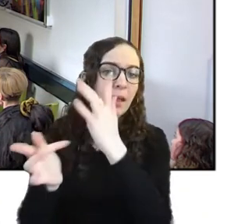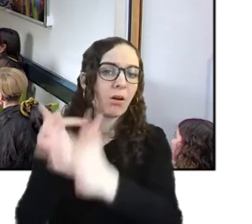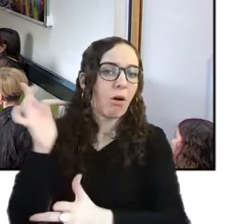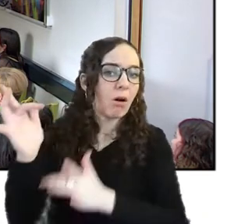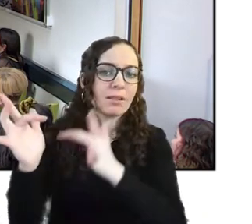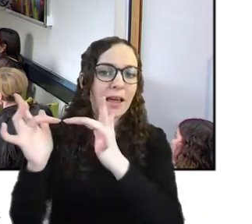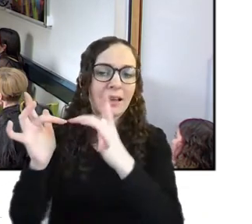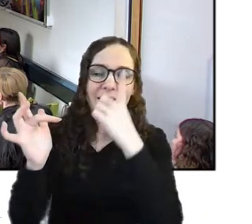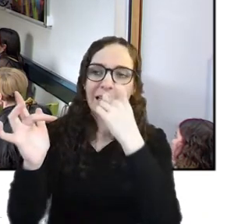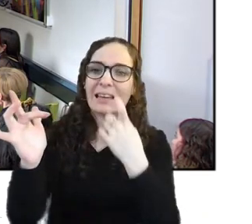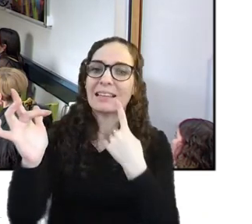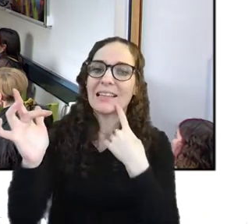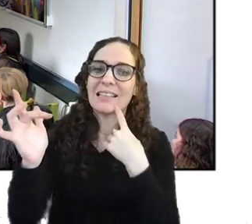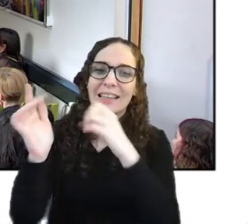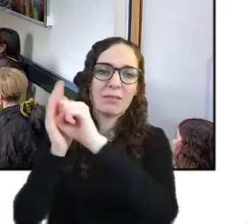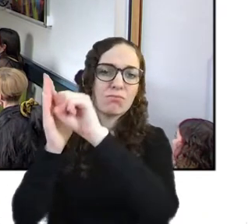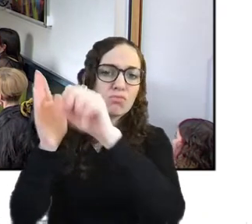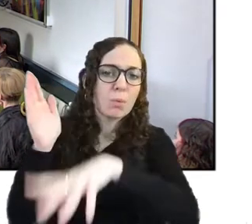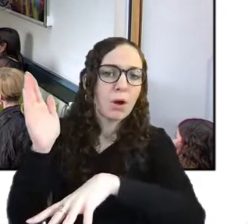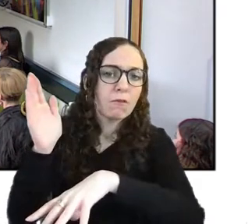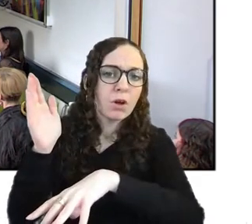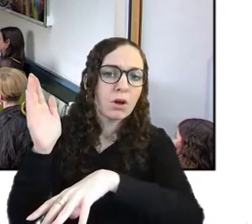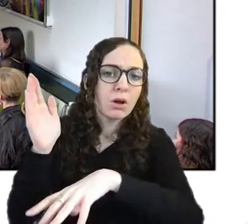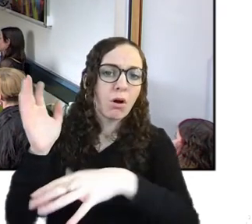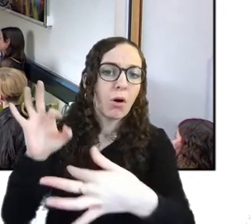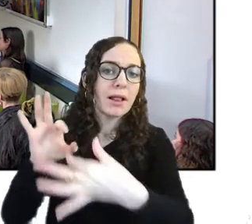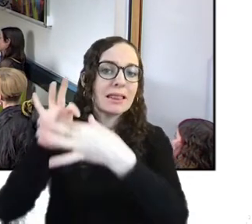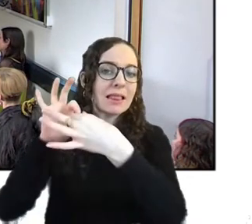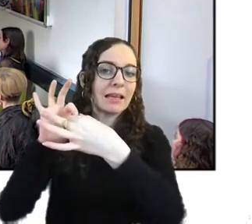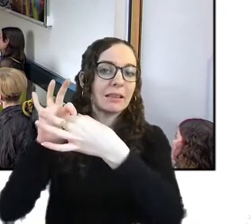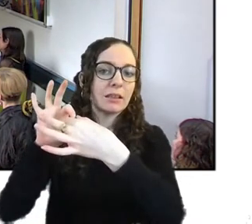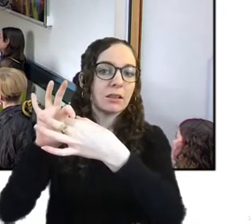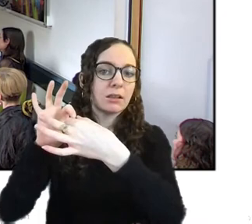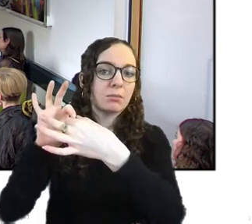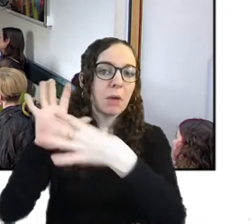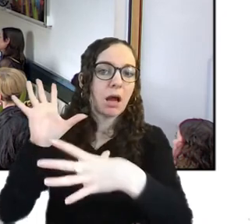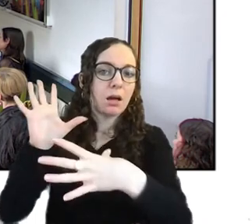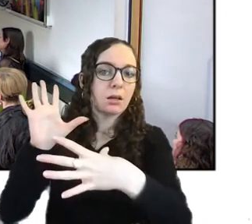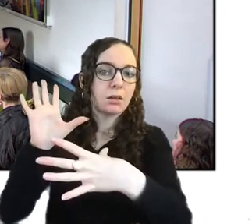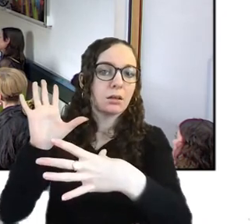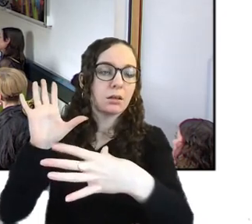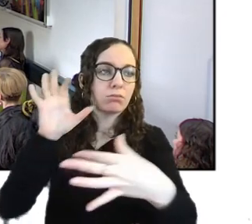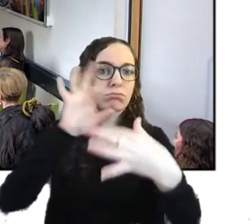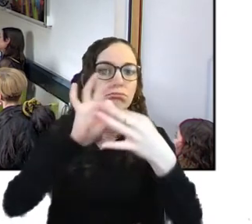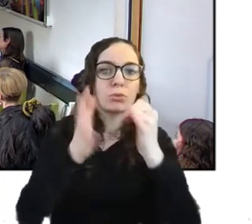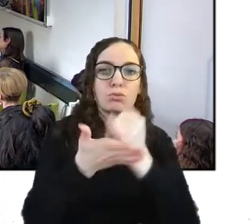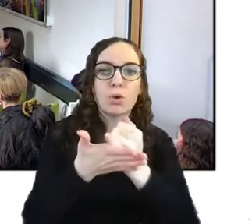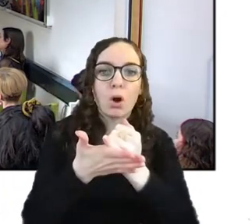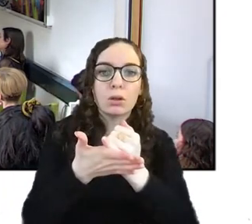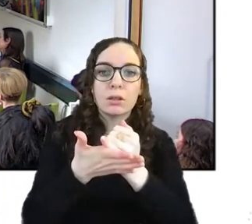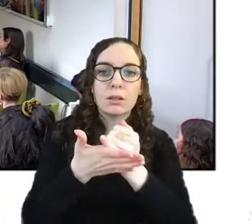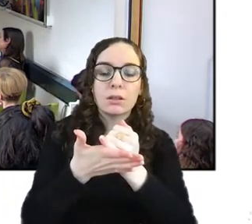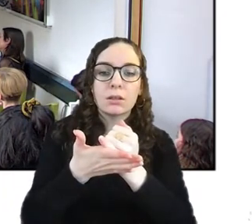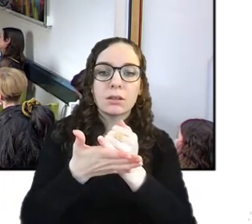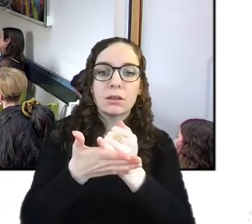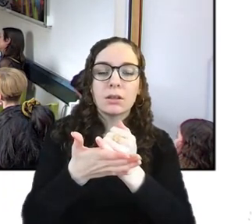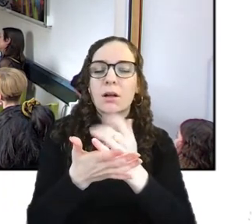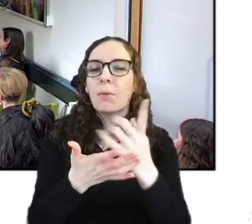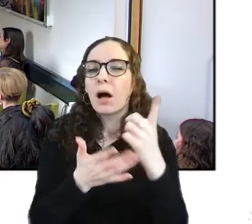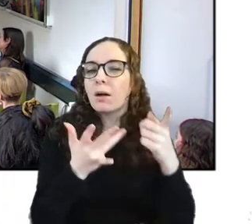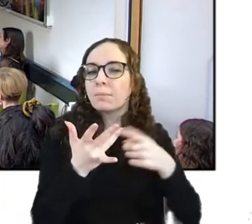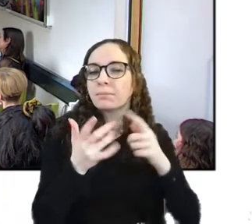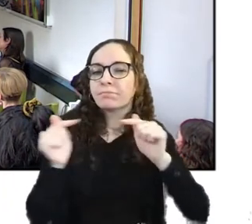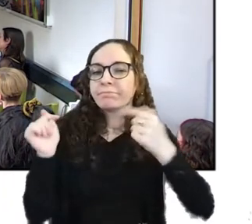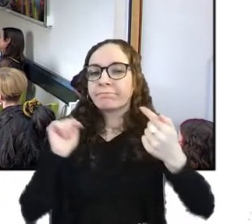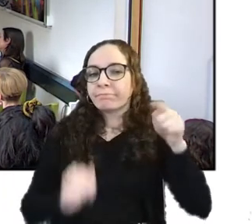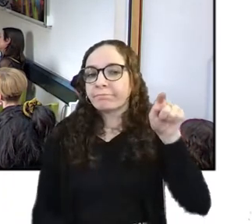be taken down or have like a link that doesn't link to the right place anymore but there is also the other side that is like we